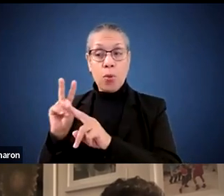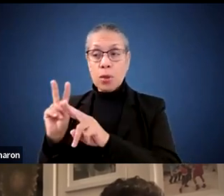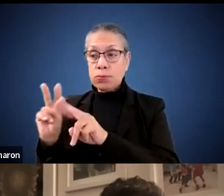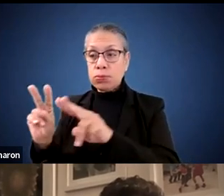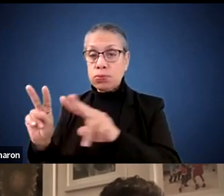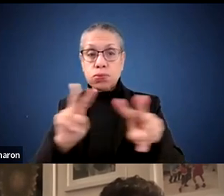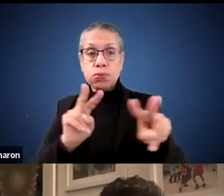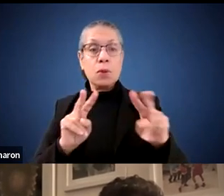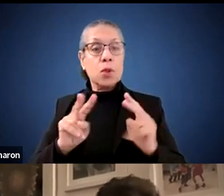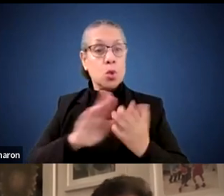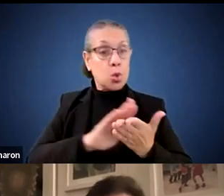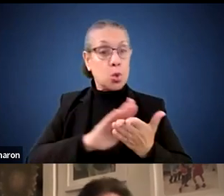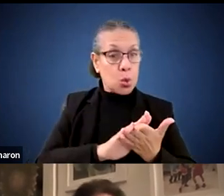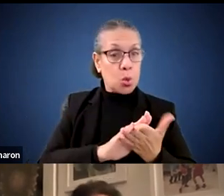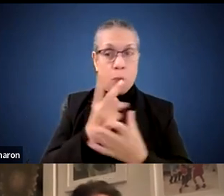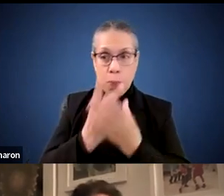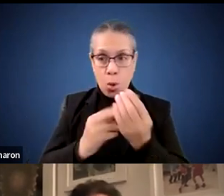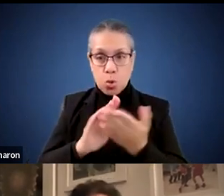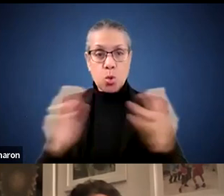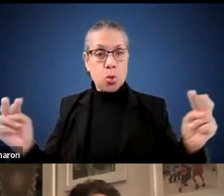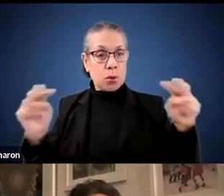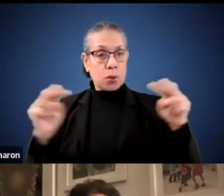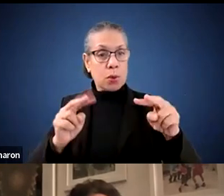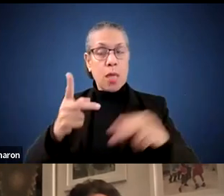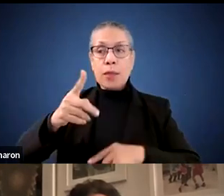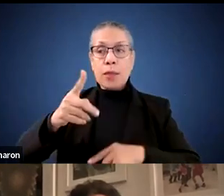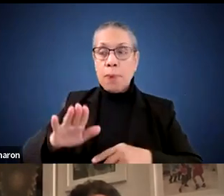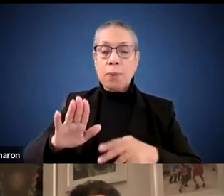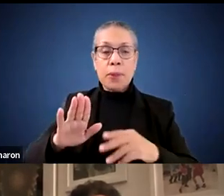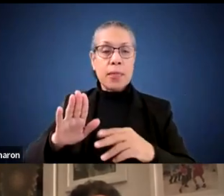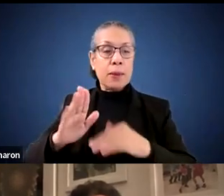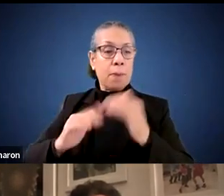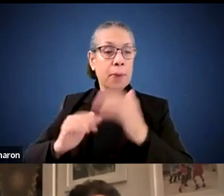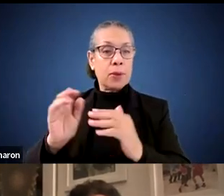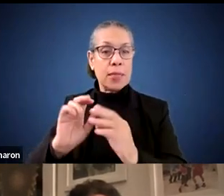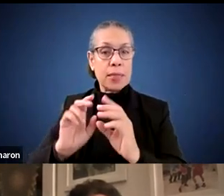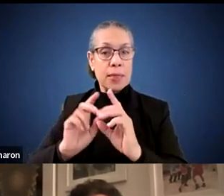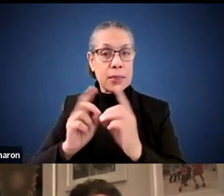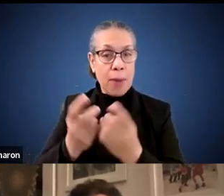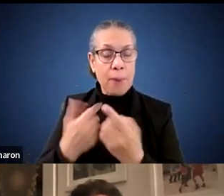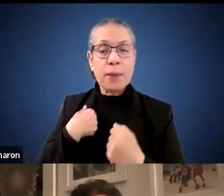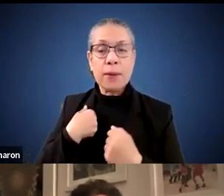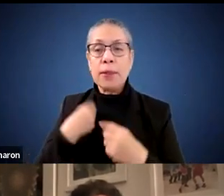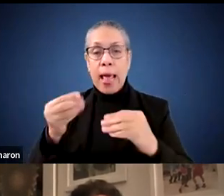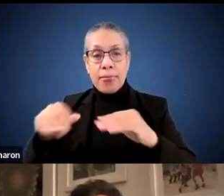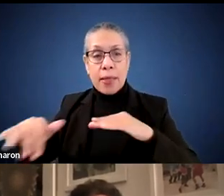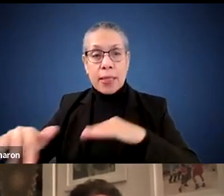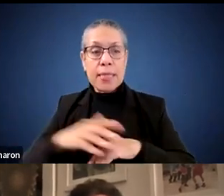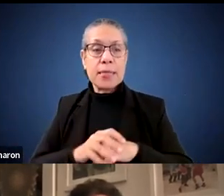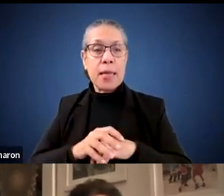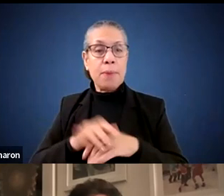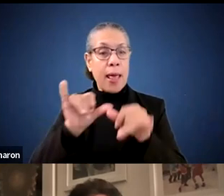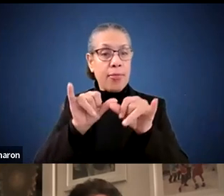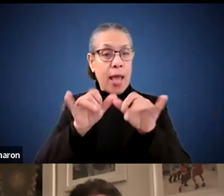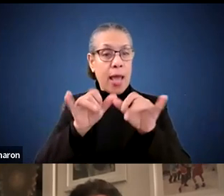schools, of both schools, the public facilities department, and the architects and landscape architects the city has